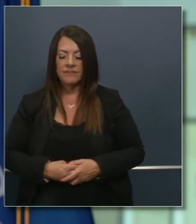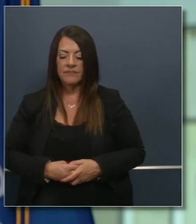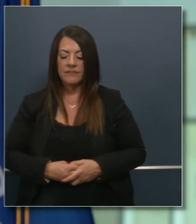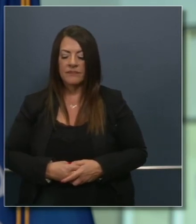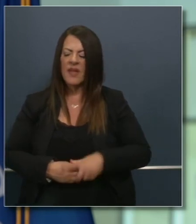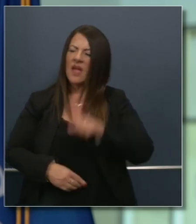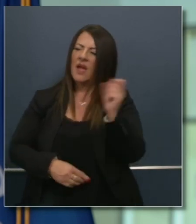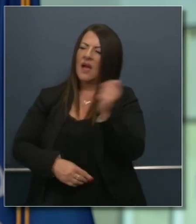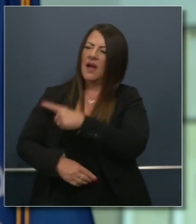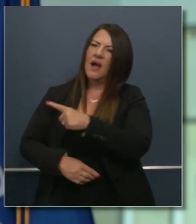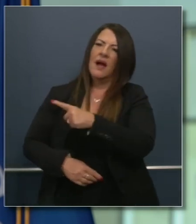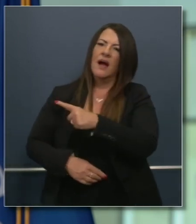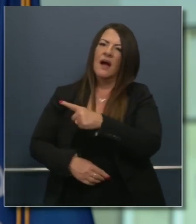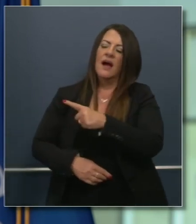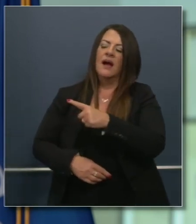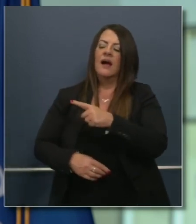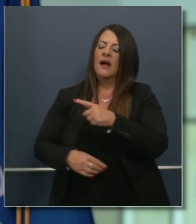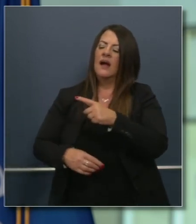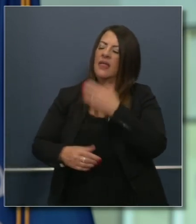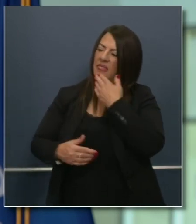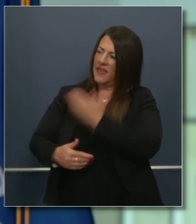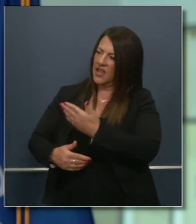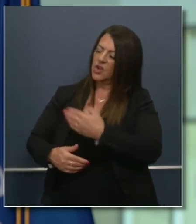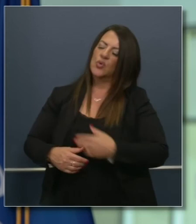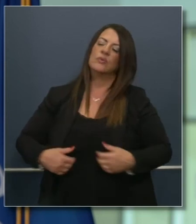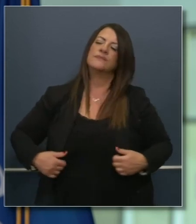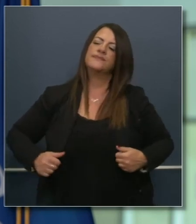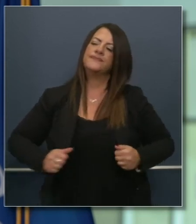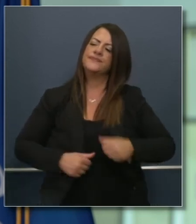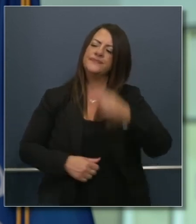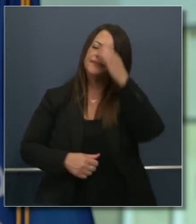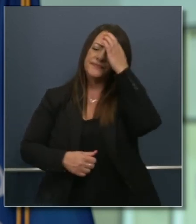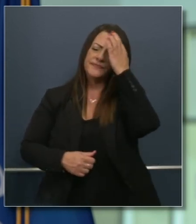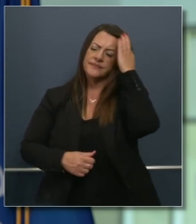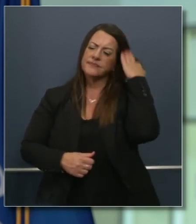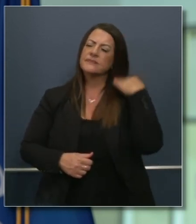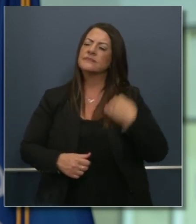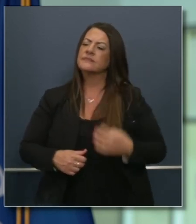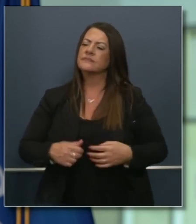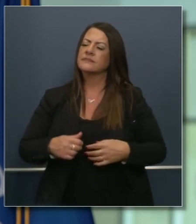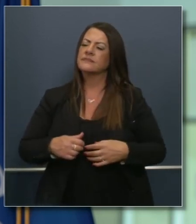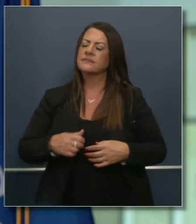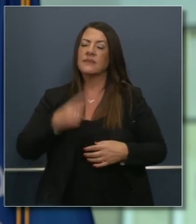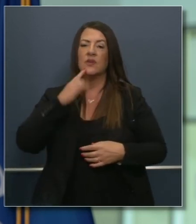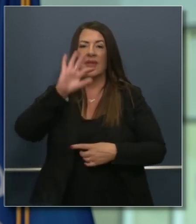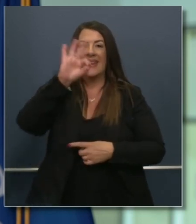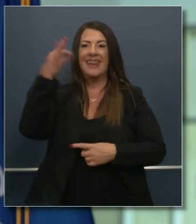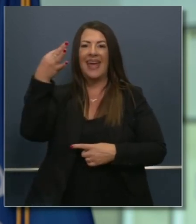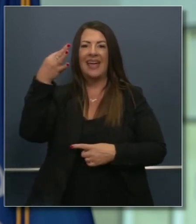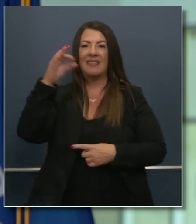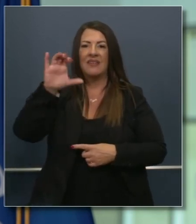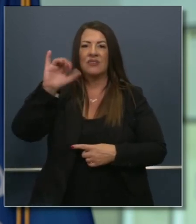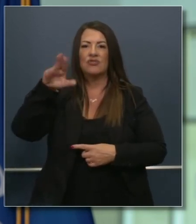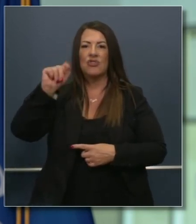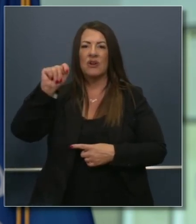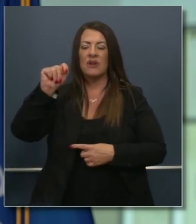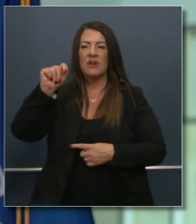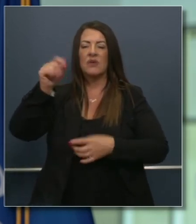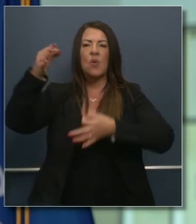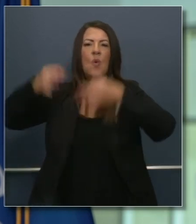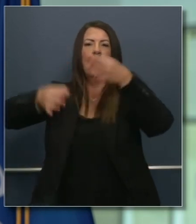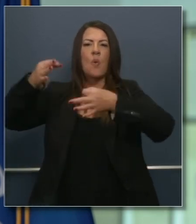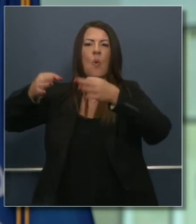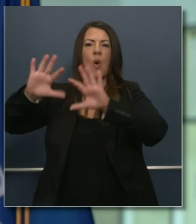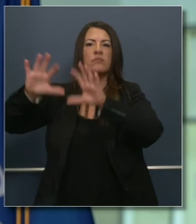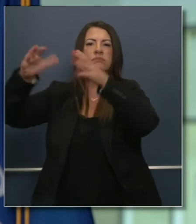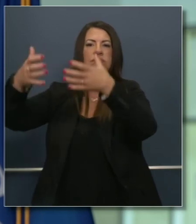Hi, Governor. Thanks for taking questions. Pivoting a little bit here, the Ninth Circuit Court of Appeals today struck down